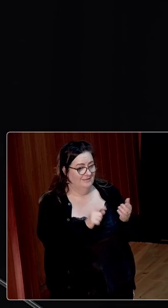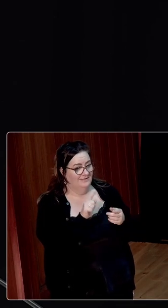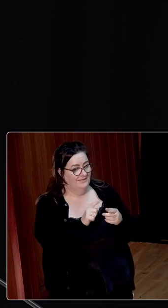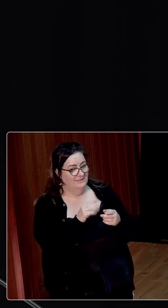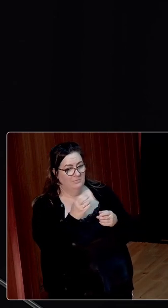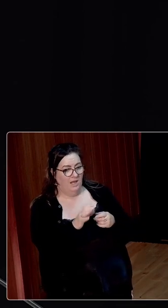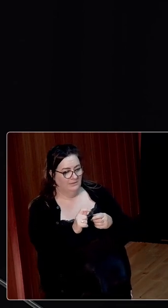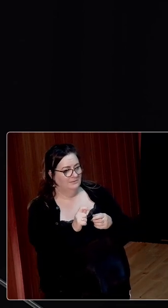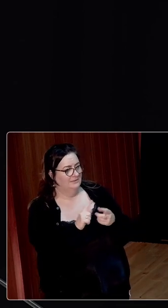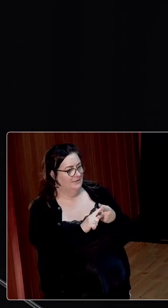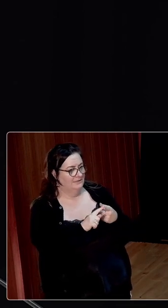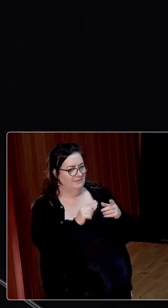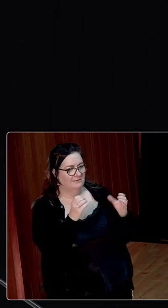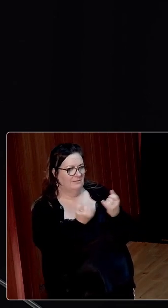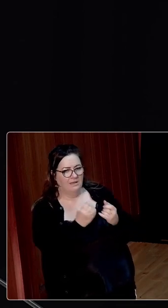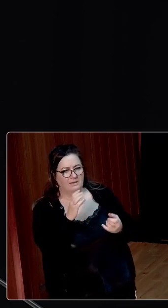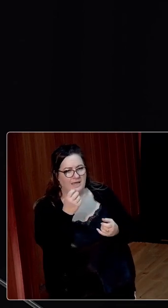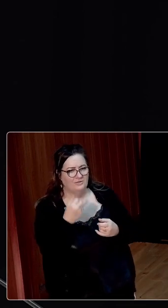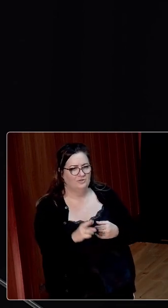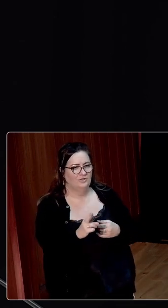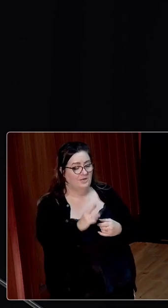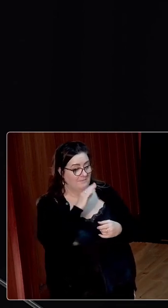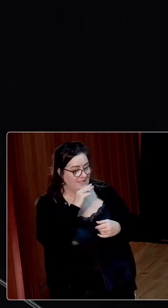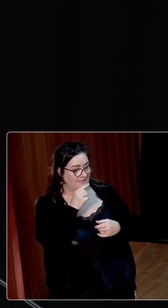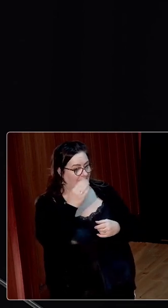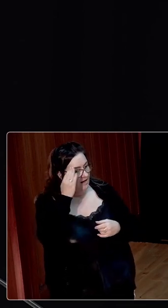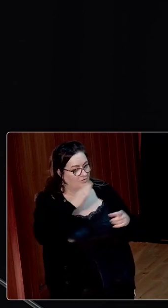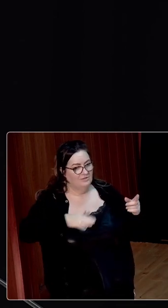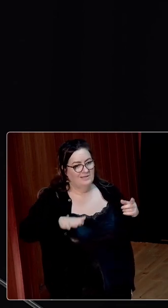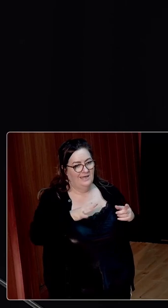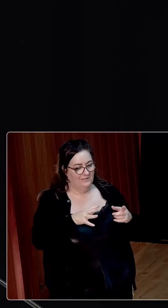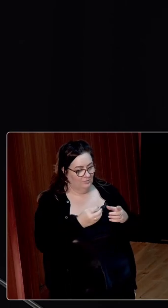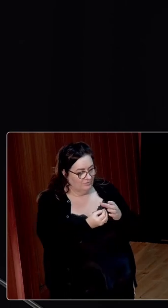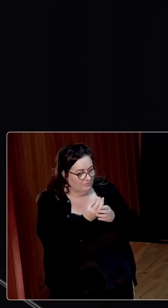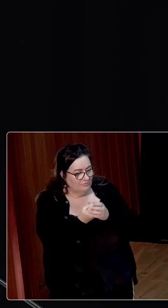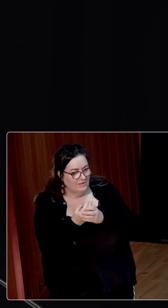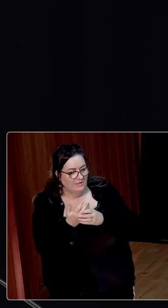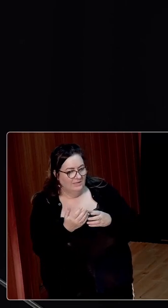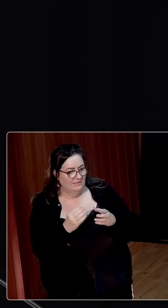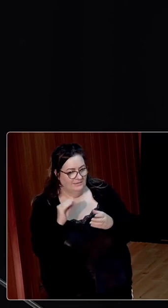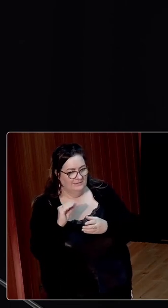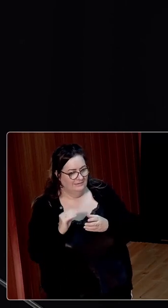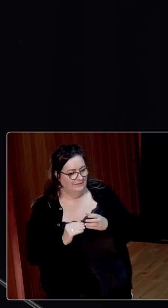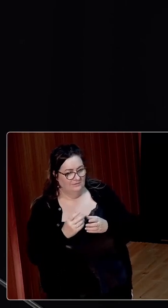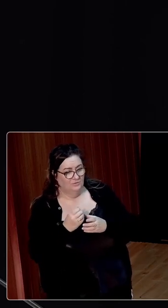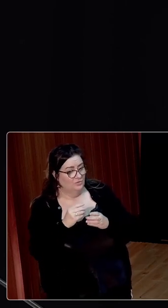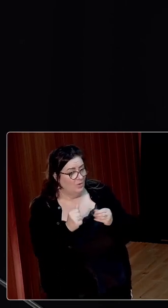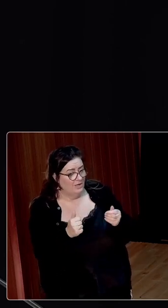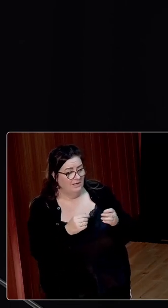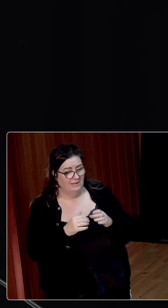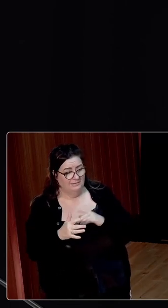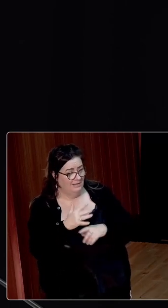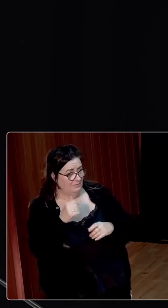this blight, this cancer. It meant that Irish land was producing, for the most part, as little as soil and